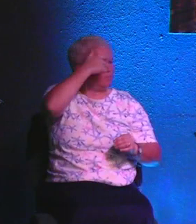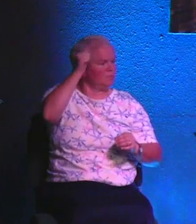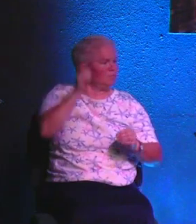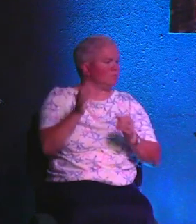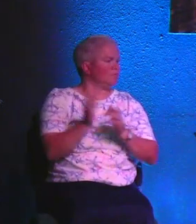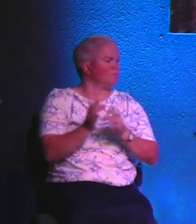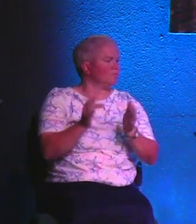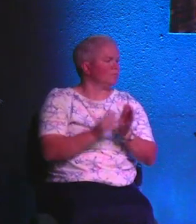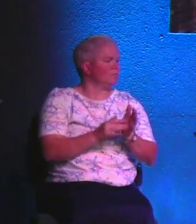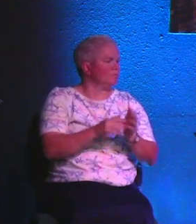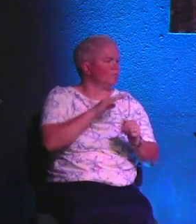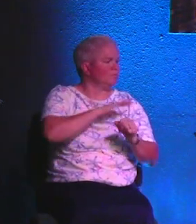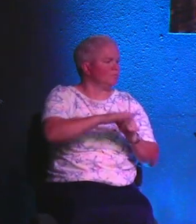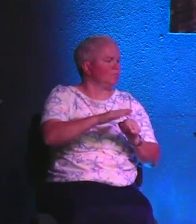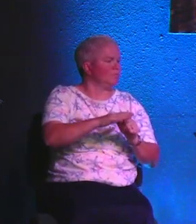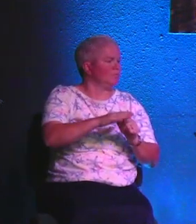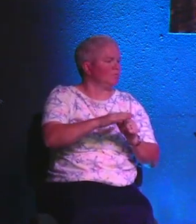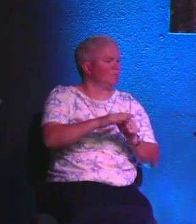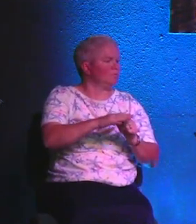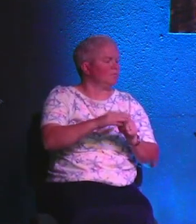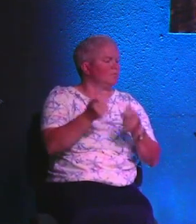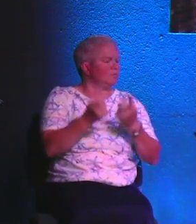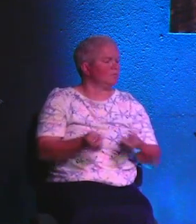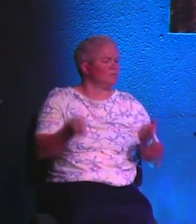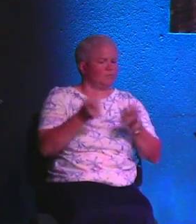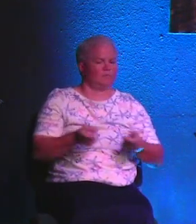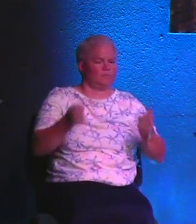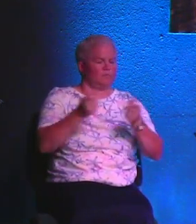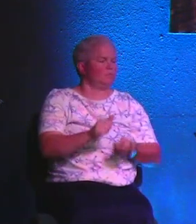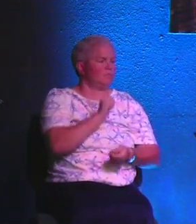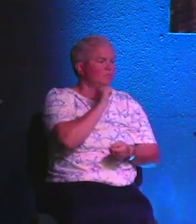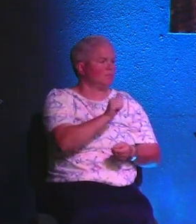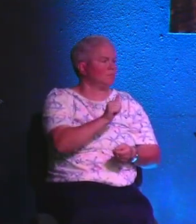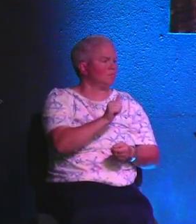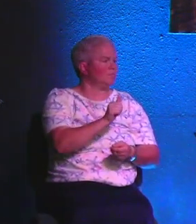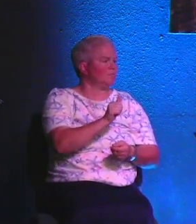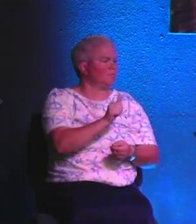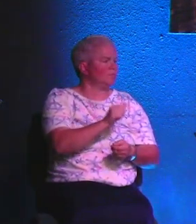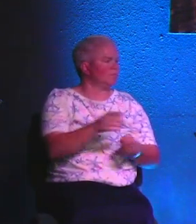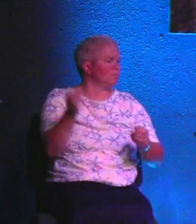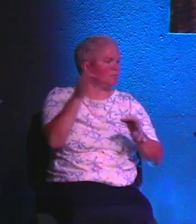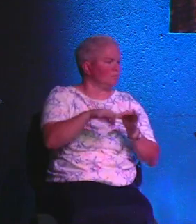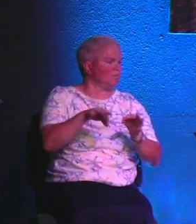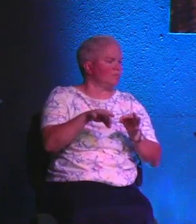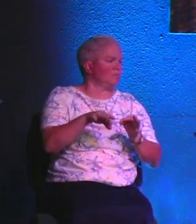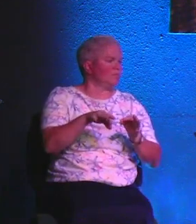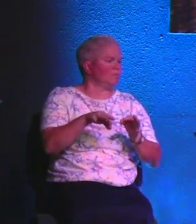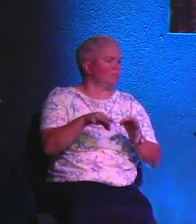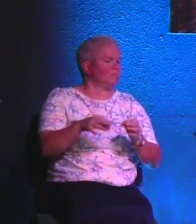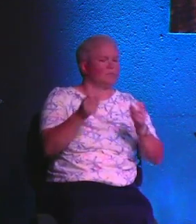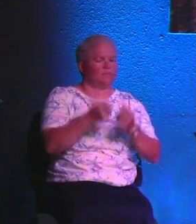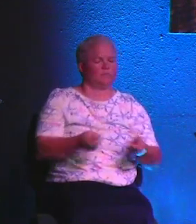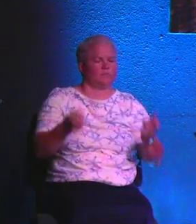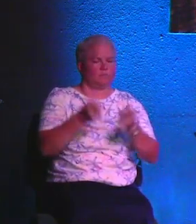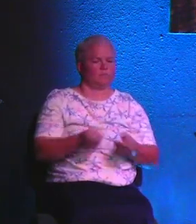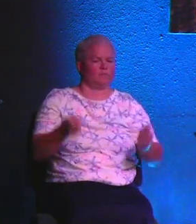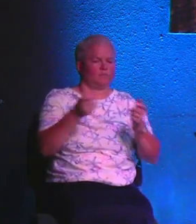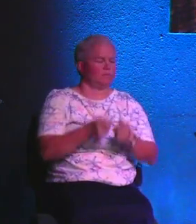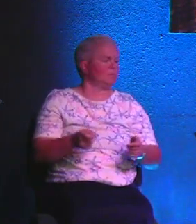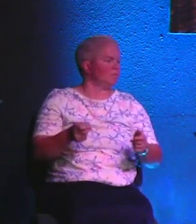Because Jesus had to be fully human and fully sinless to provide the perfect sin sacrifice.